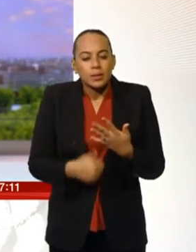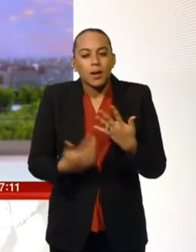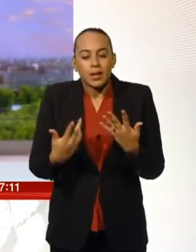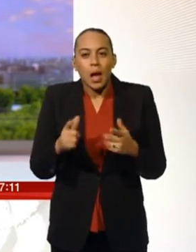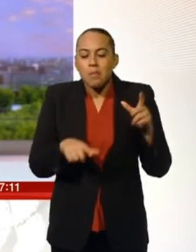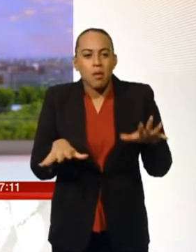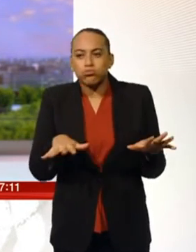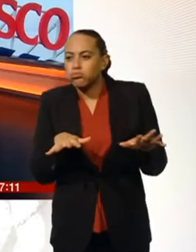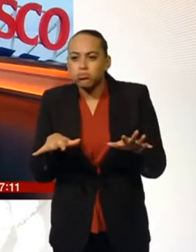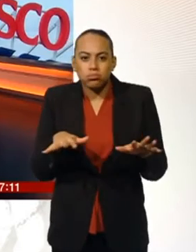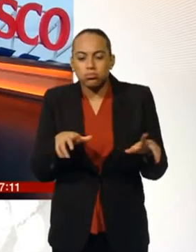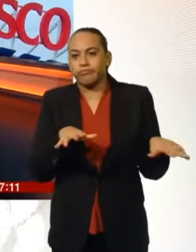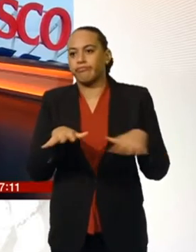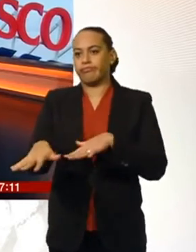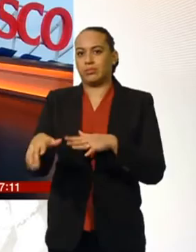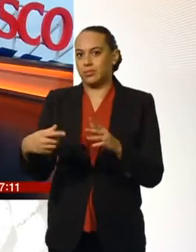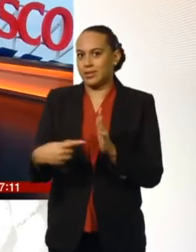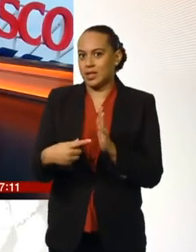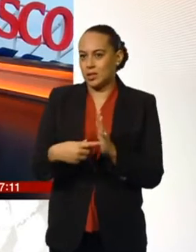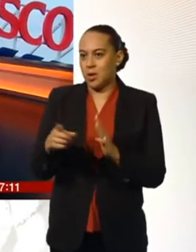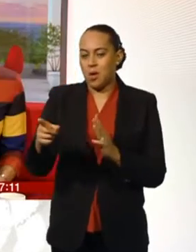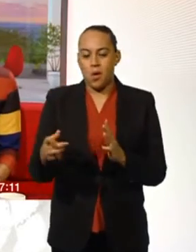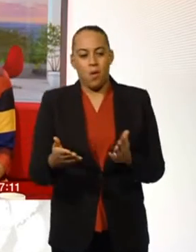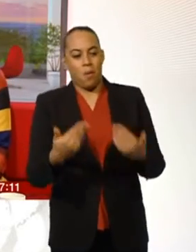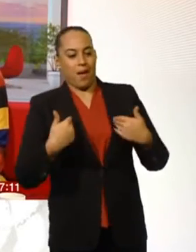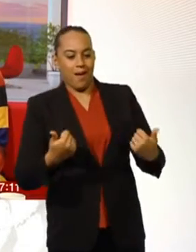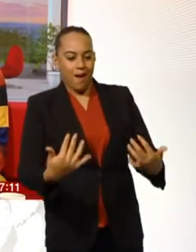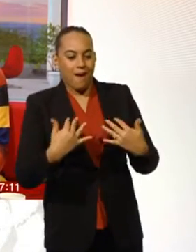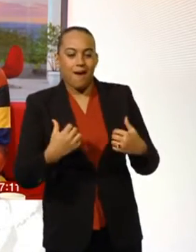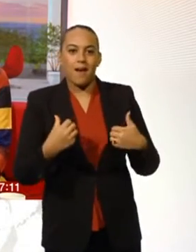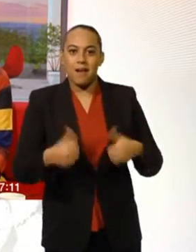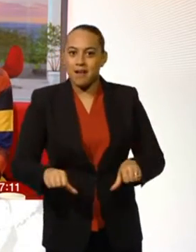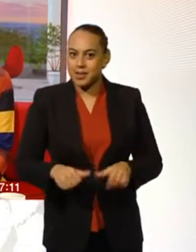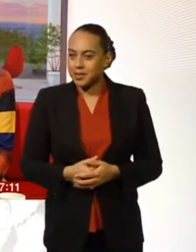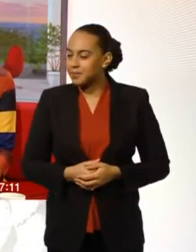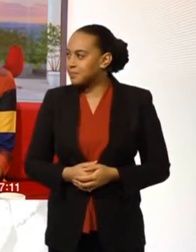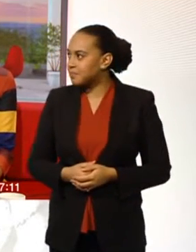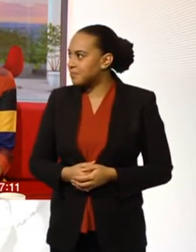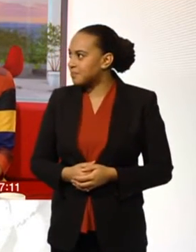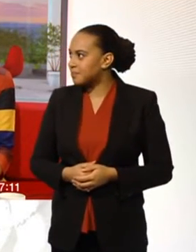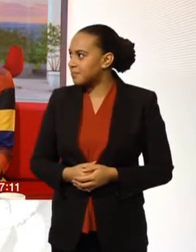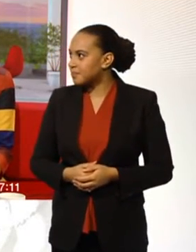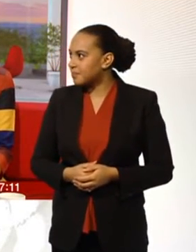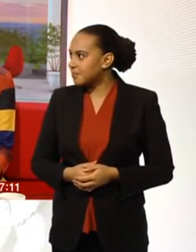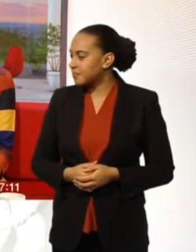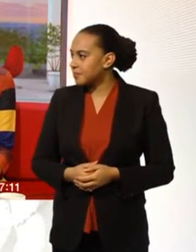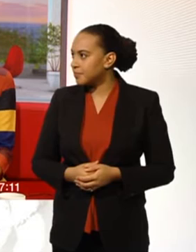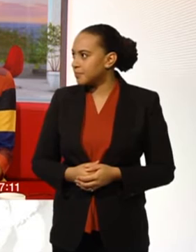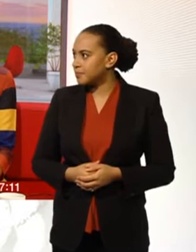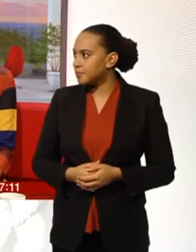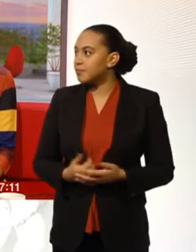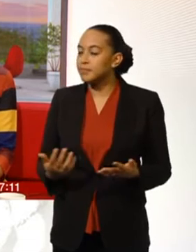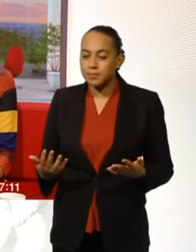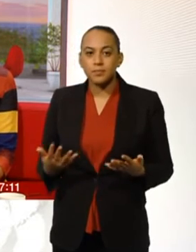with them again. Okay, Steph, we'll leave it there for now. Thank you. Thanks very much. Time now is 11 minutes past seven. More